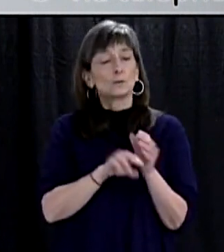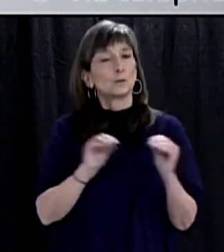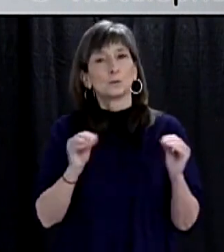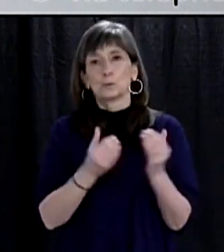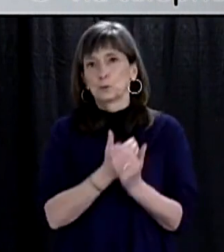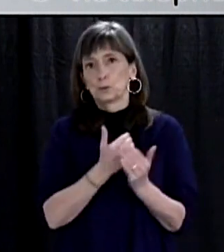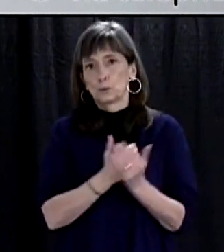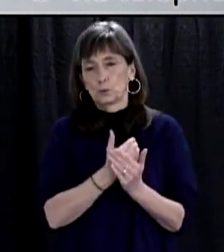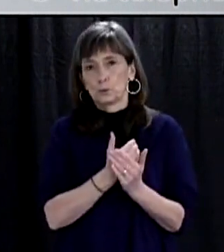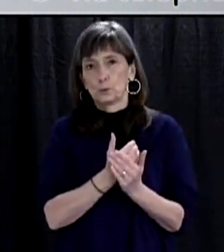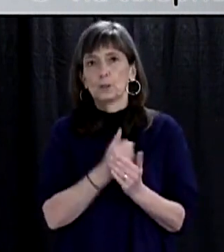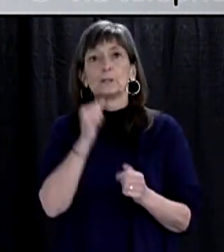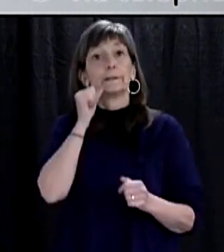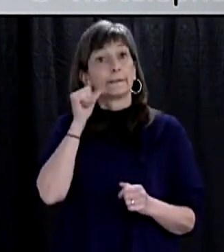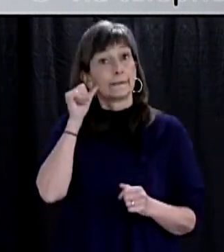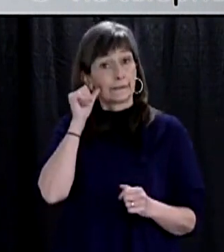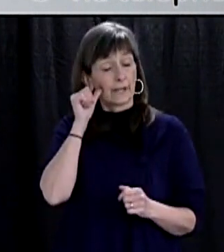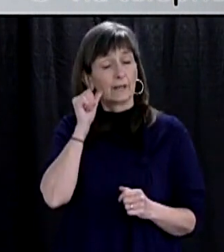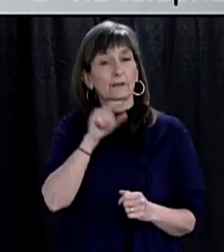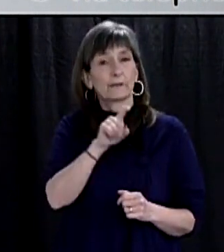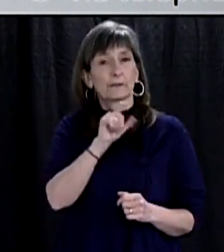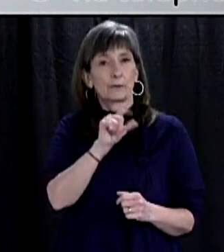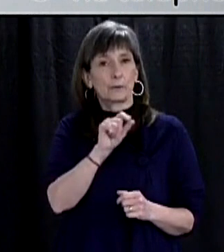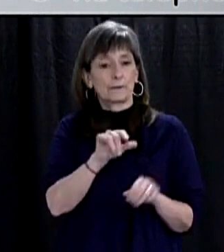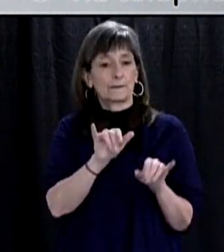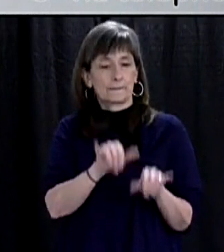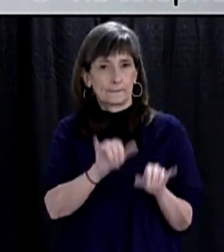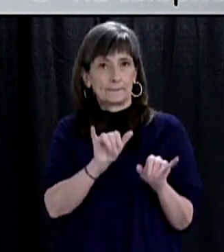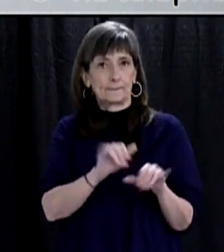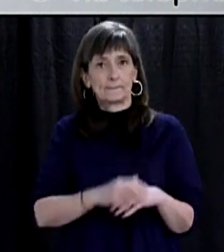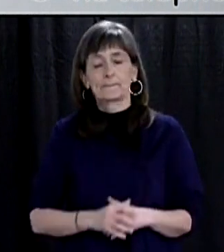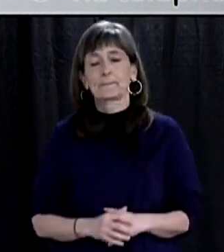However, yesterday, 120 cases were related to calls.